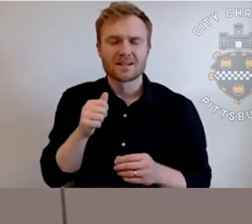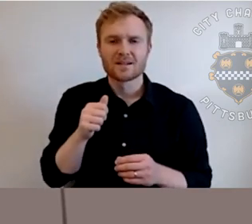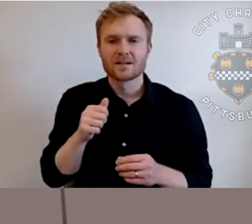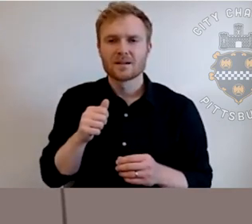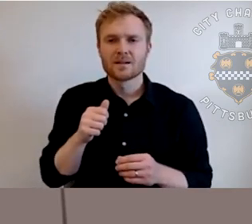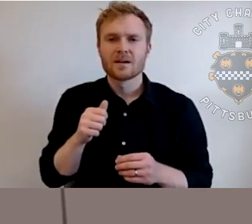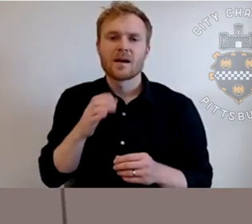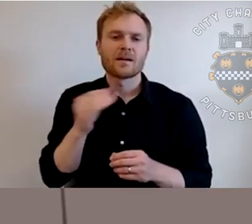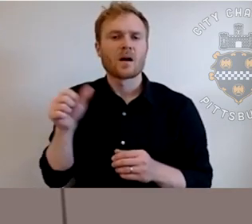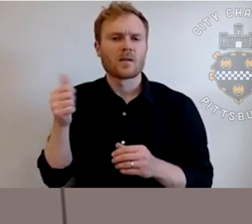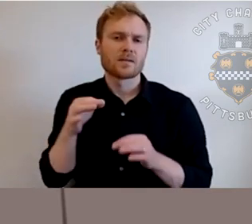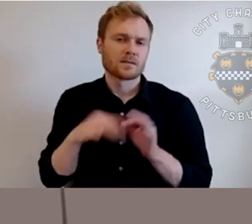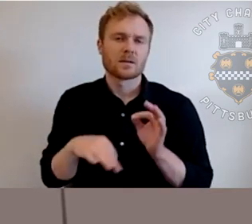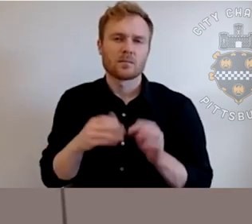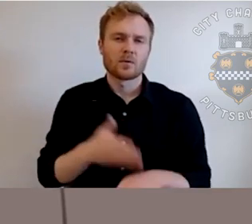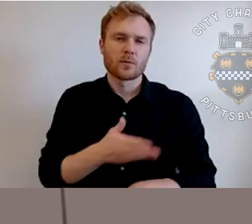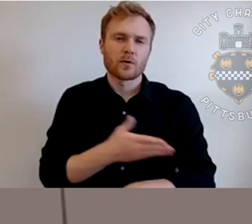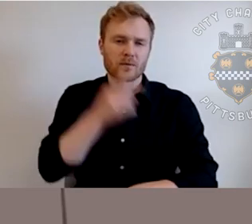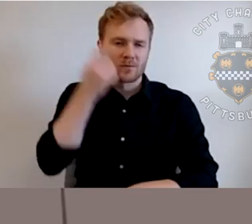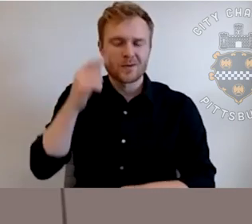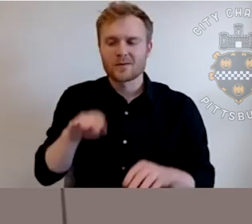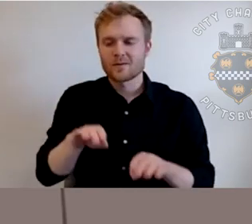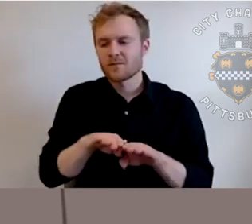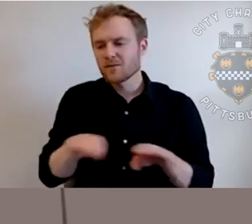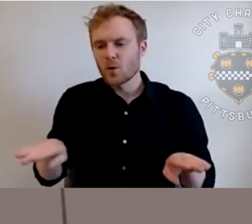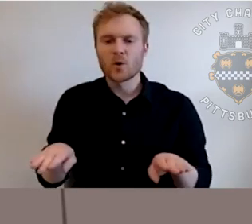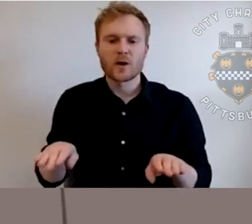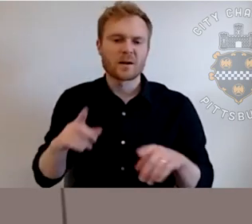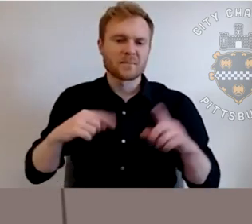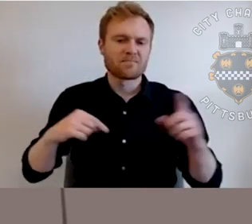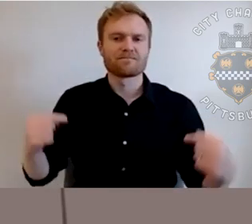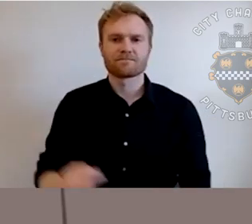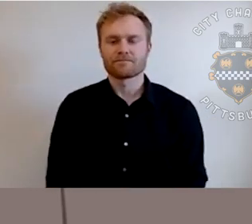some simple improvements to flooring, um, to kind of improve, improve the experience.